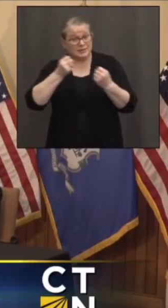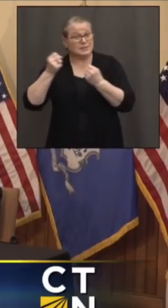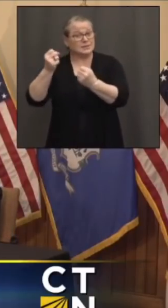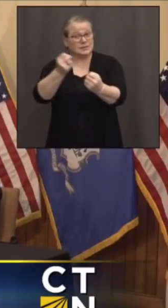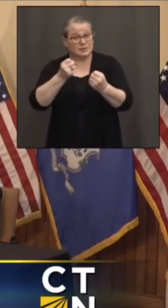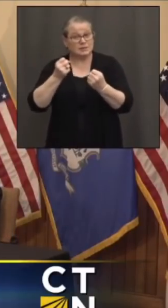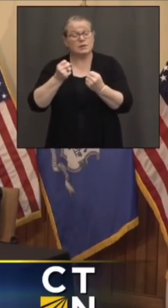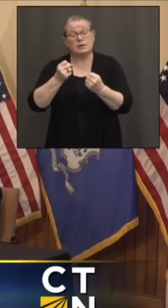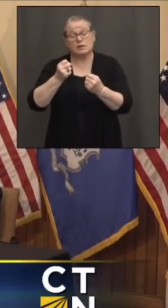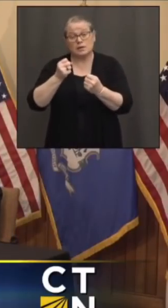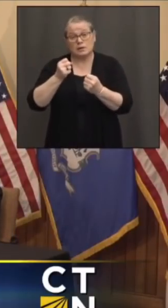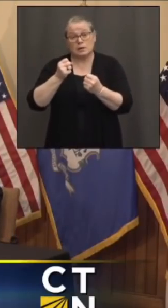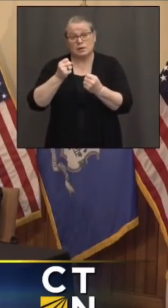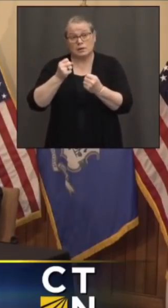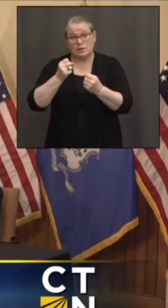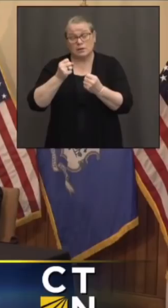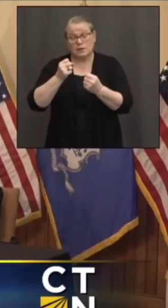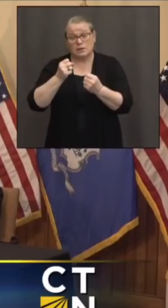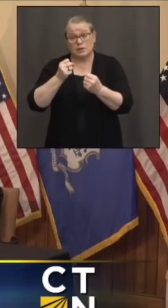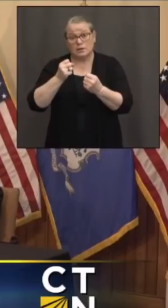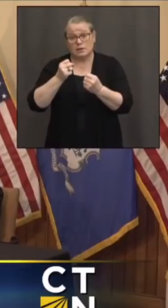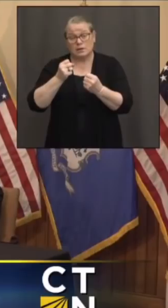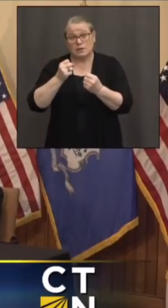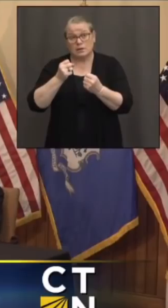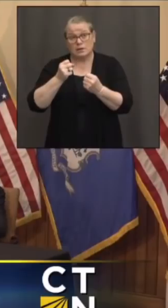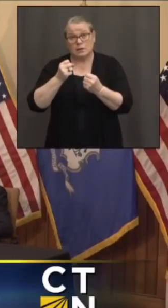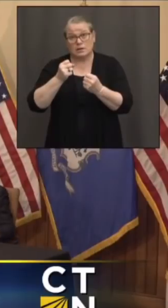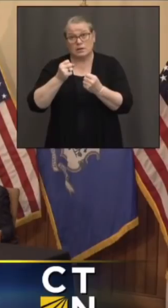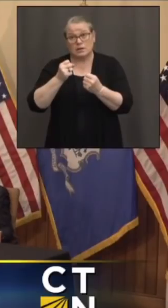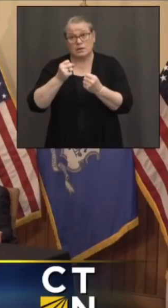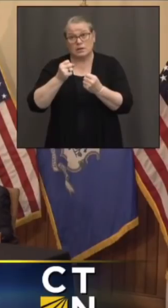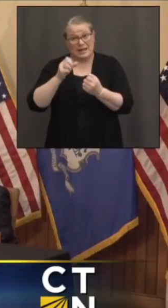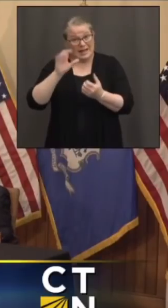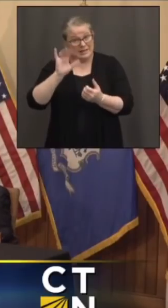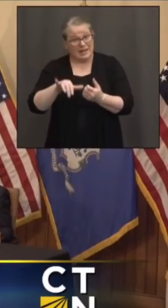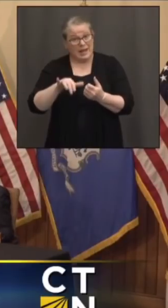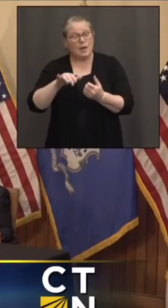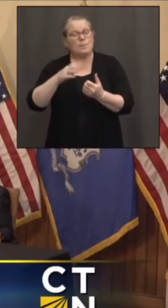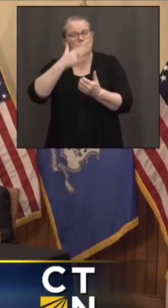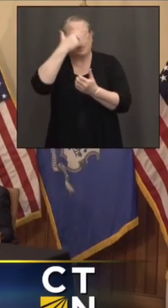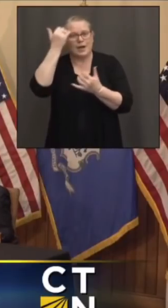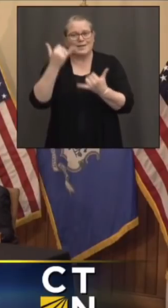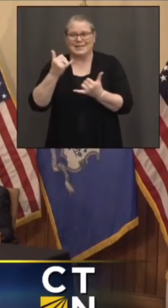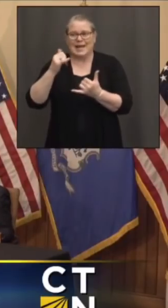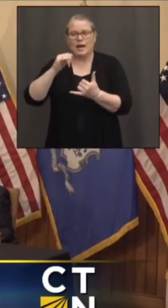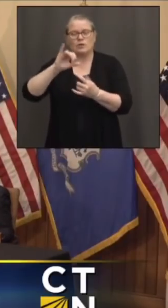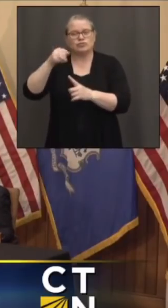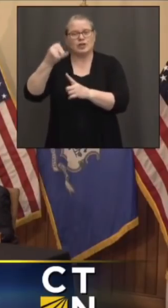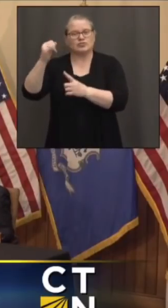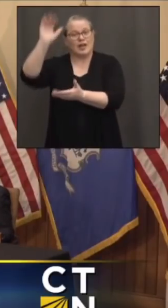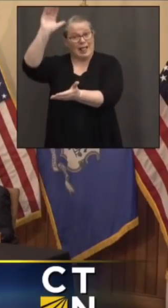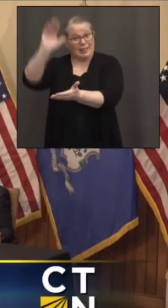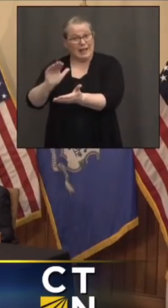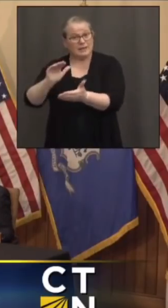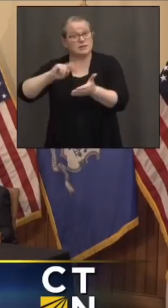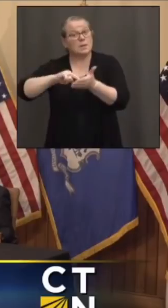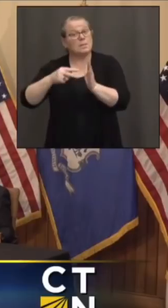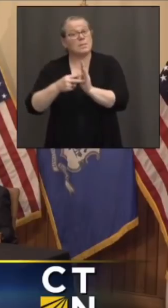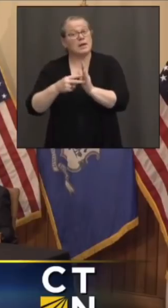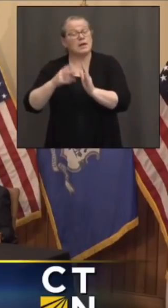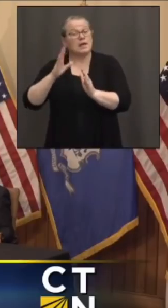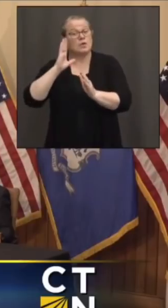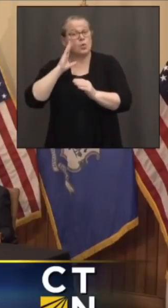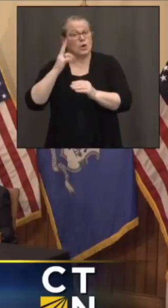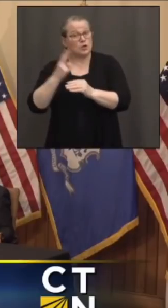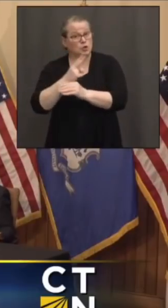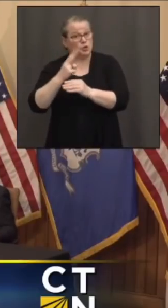exclusively? Is that the one place that Johnson & Johnson, because there's so few now, is that the one place you'll bring in those vans to get